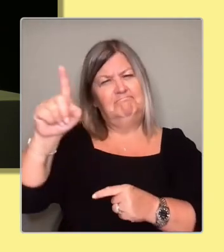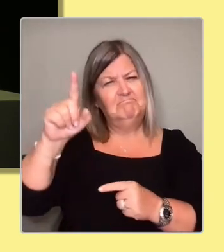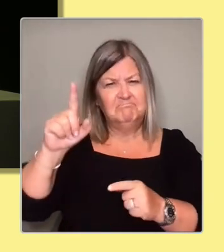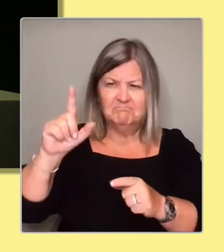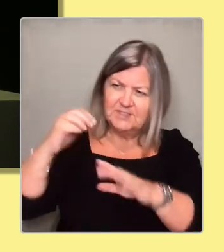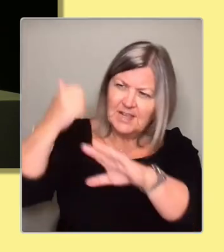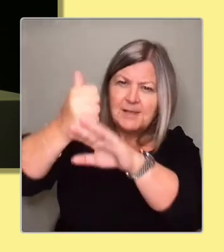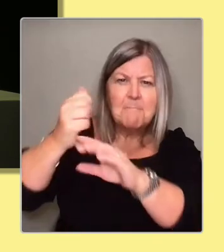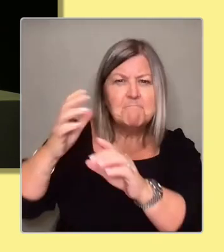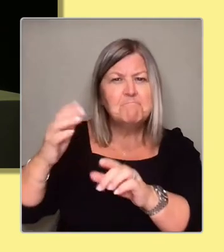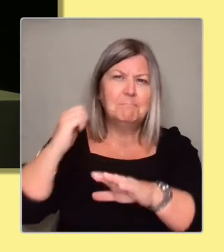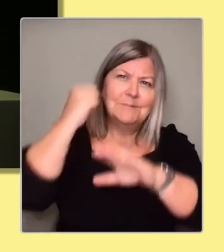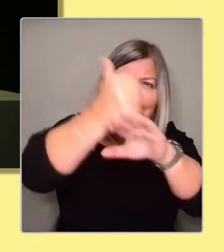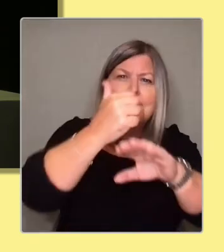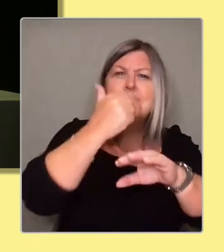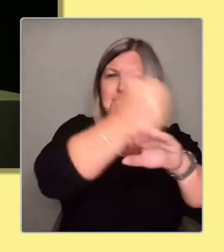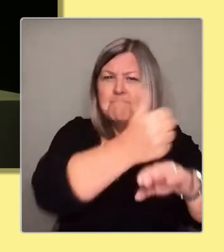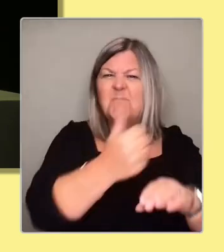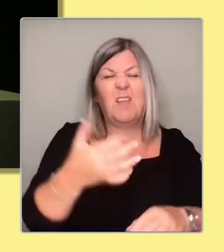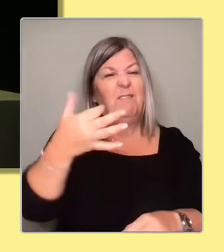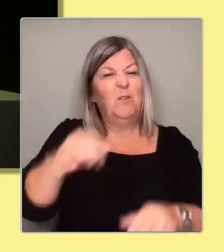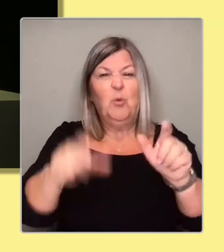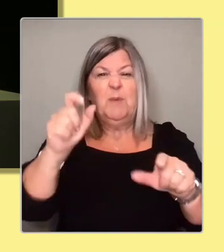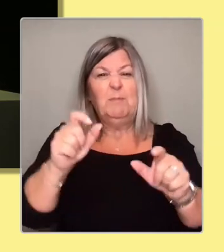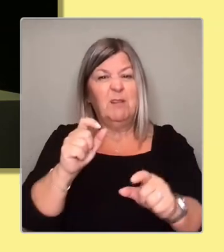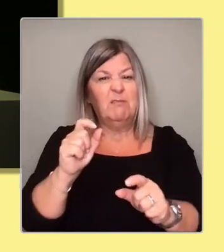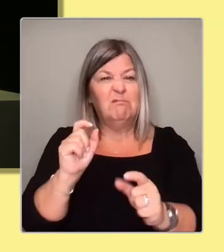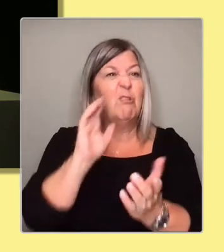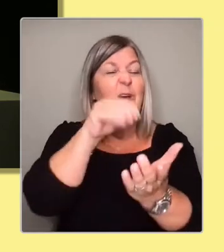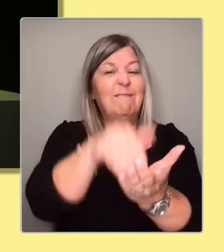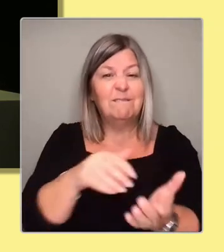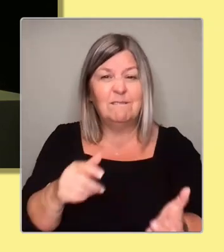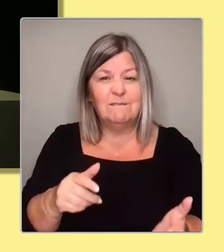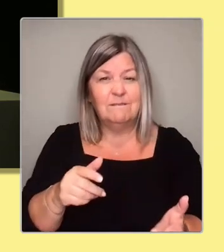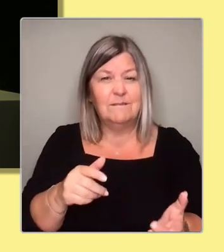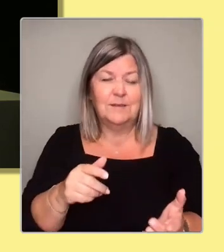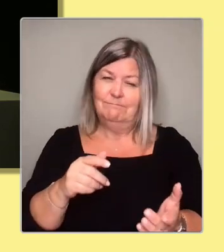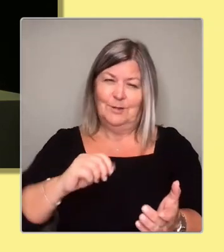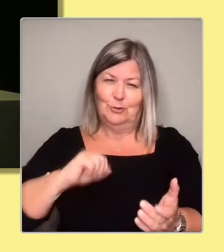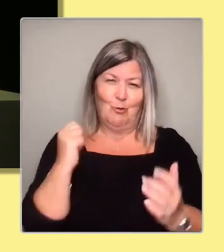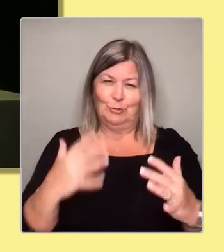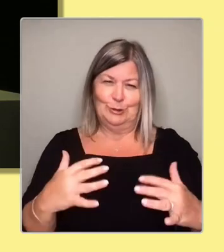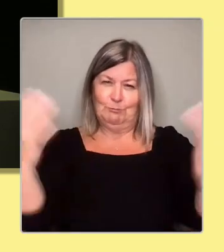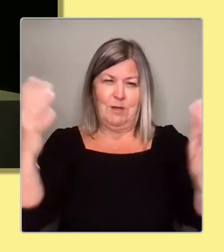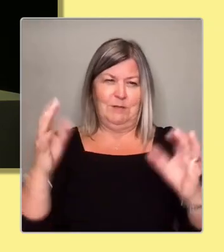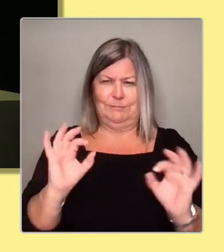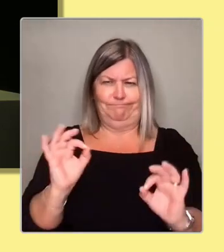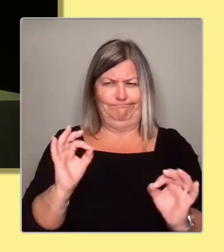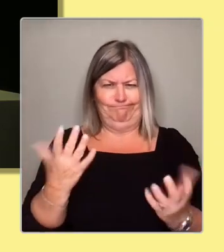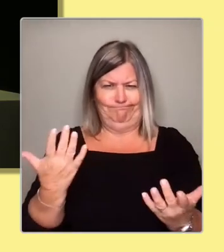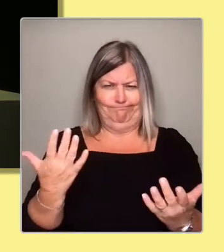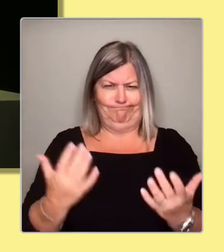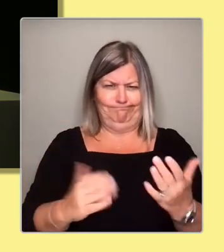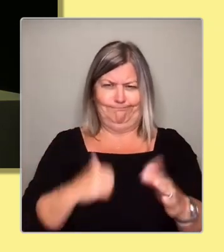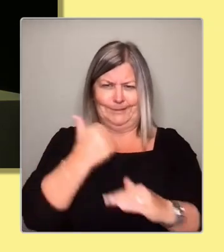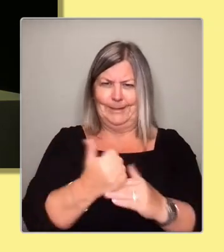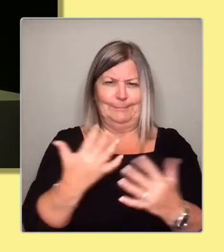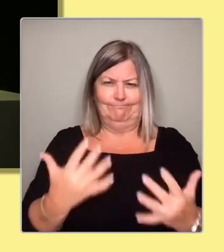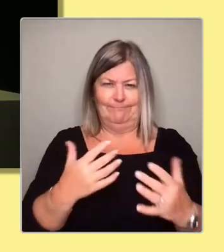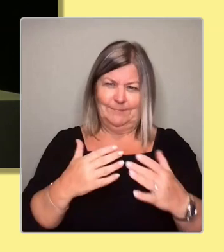would turn up, and the Scottish Parliament was still in the dim and distant future. But they persevered because they believed.